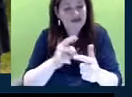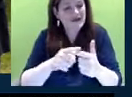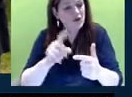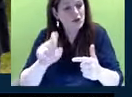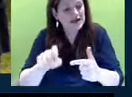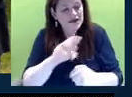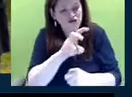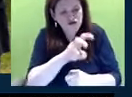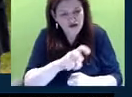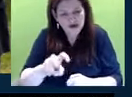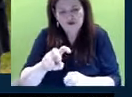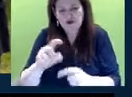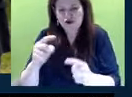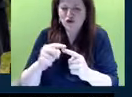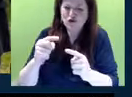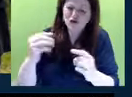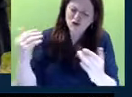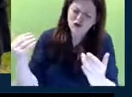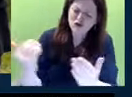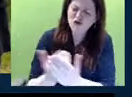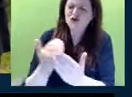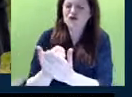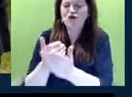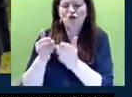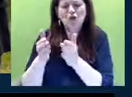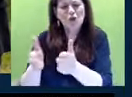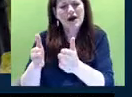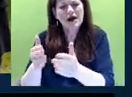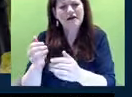into a new way of better